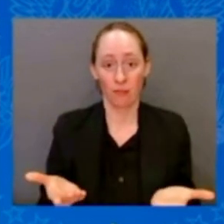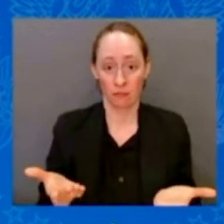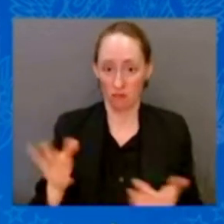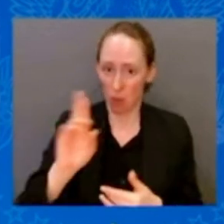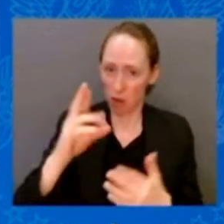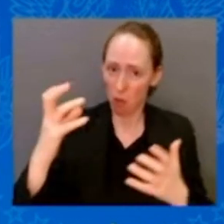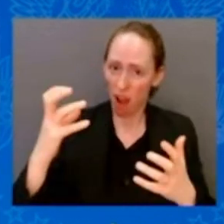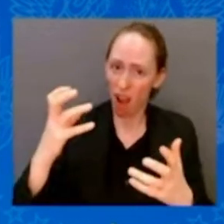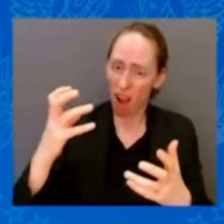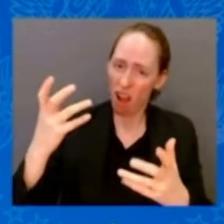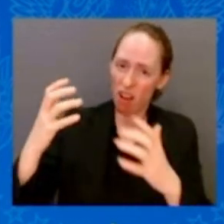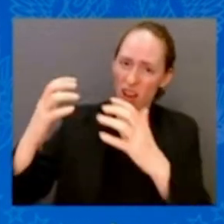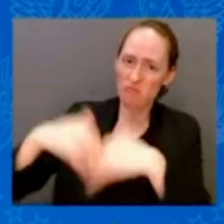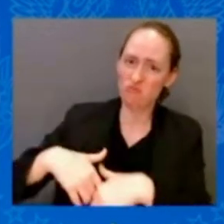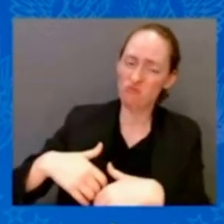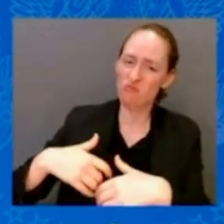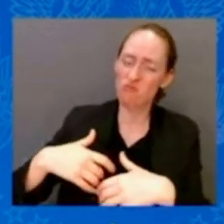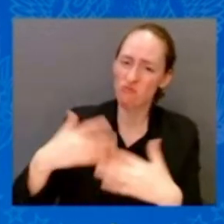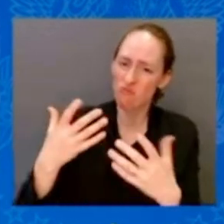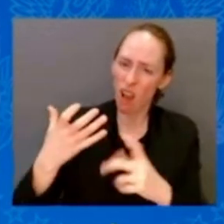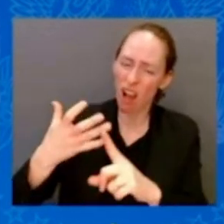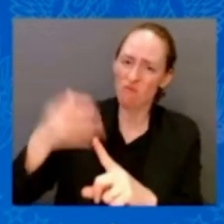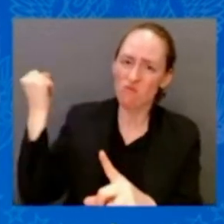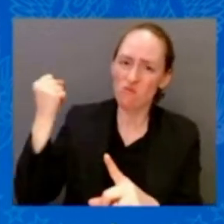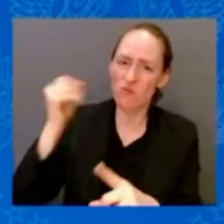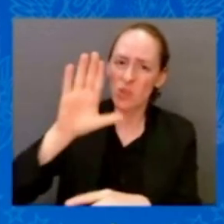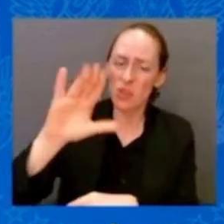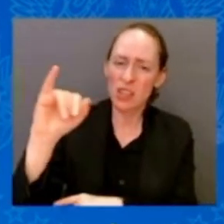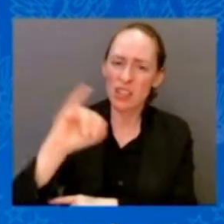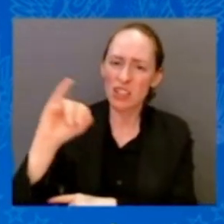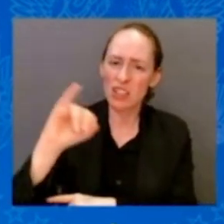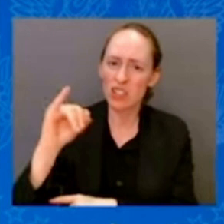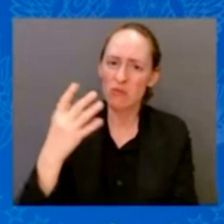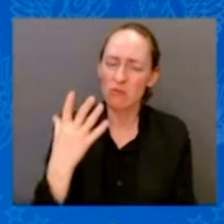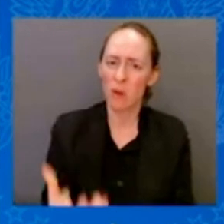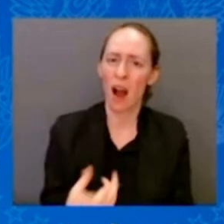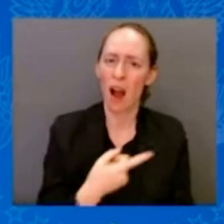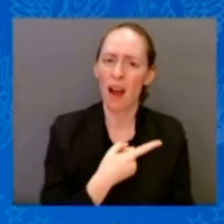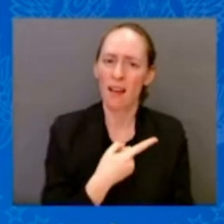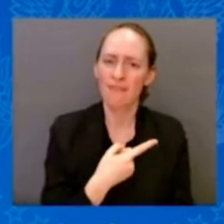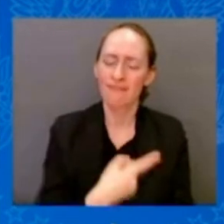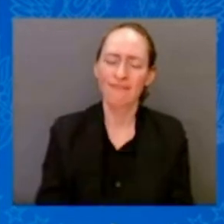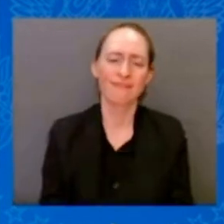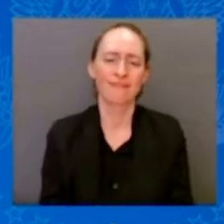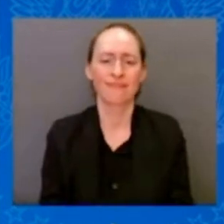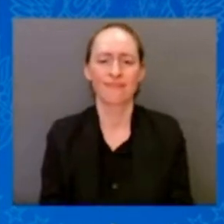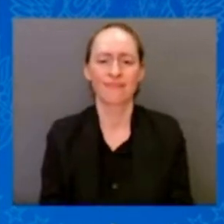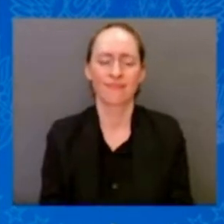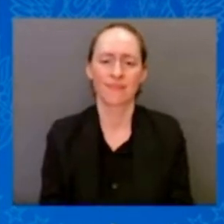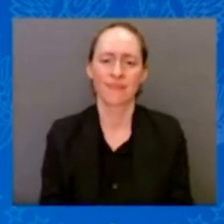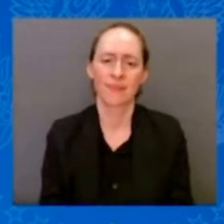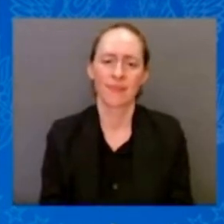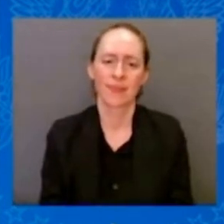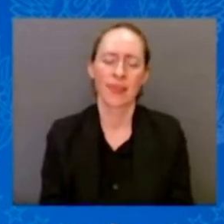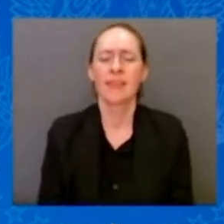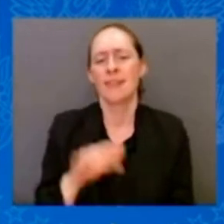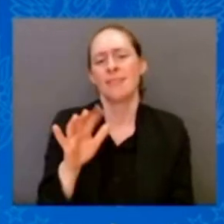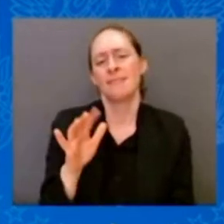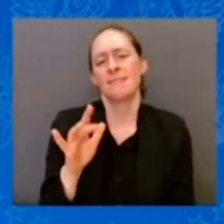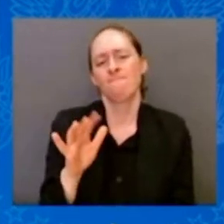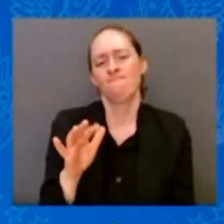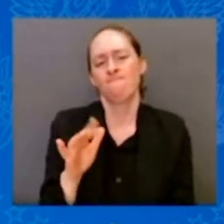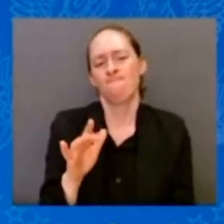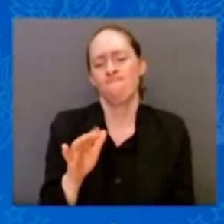And I might note — just parenthetically, I'll get back to this — but we were able to do all this, and I cut the budget by $1